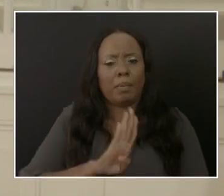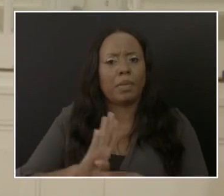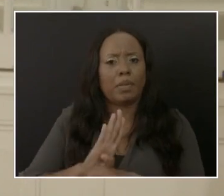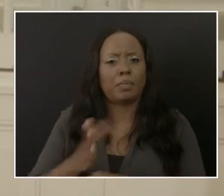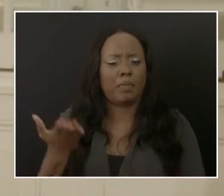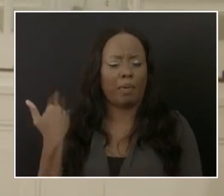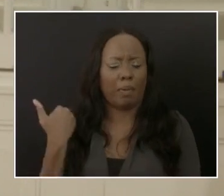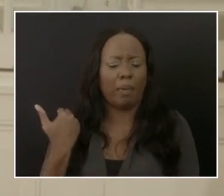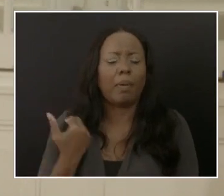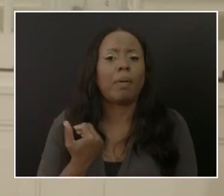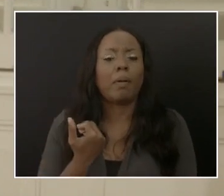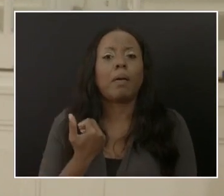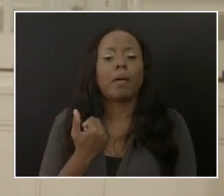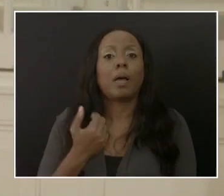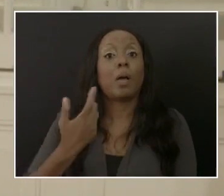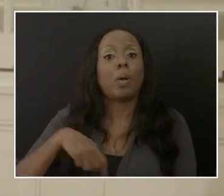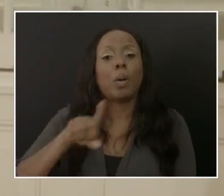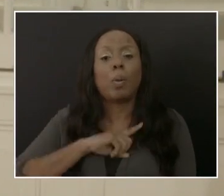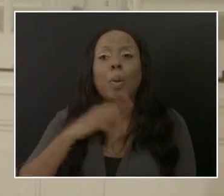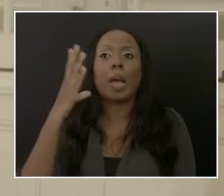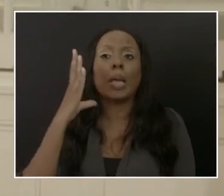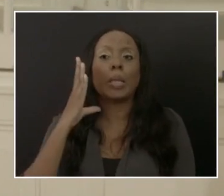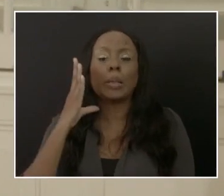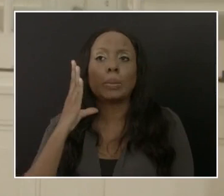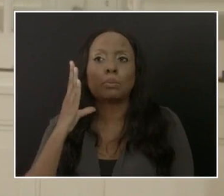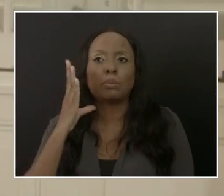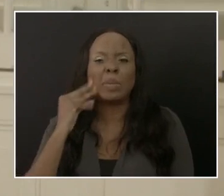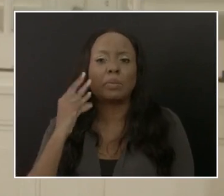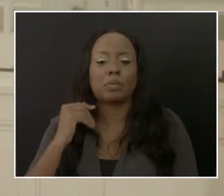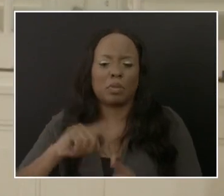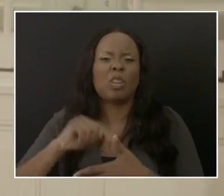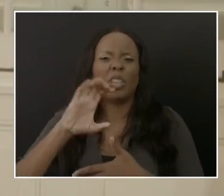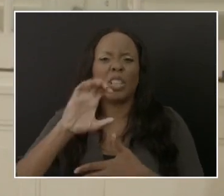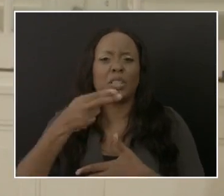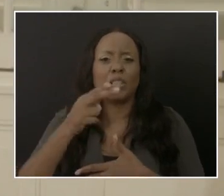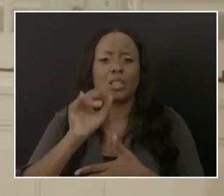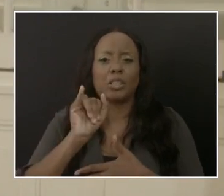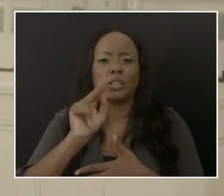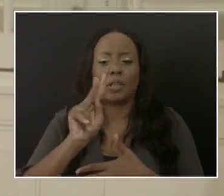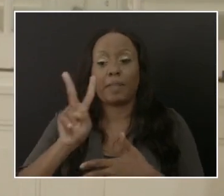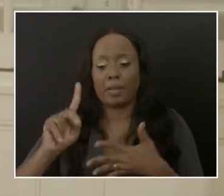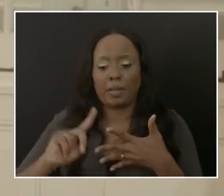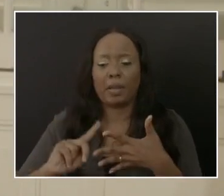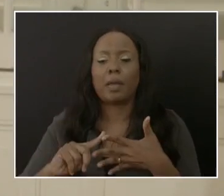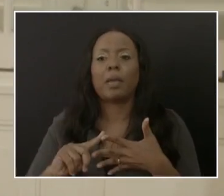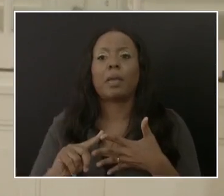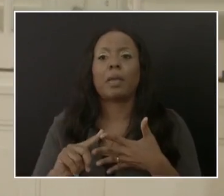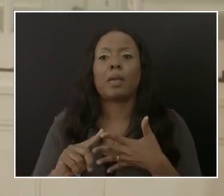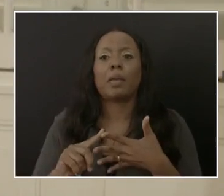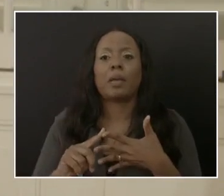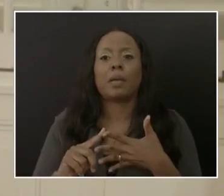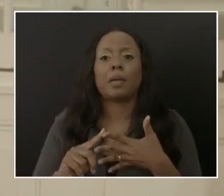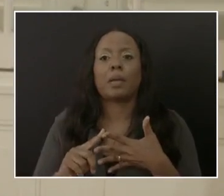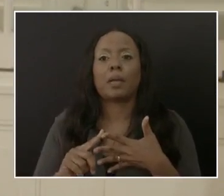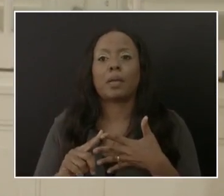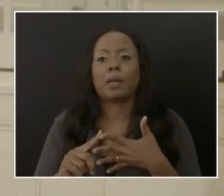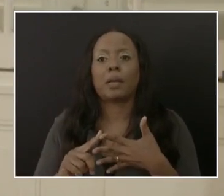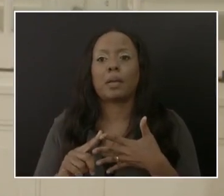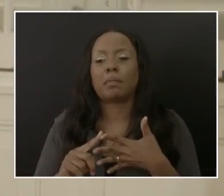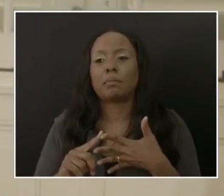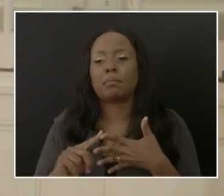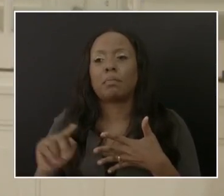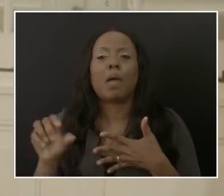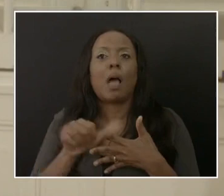we, we experienced, um, more standard forms of vector-borne disease